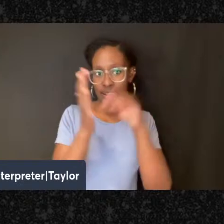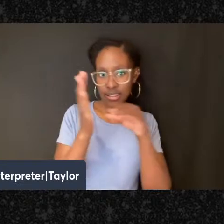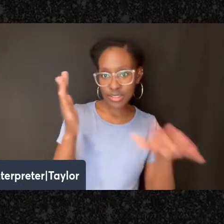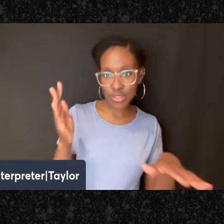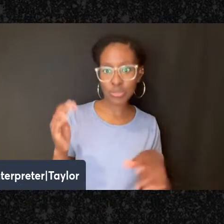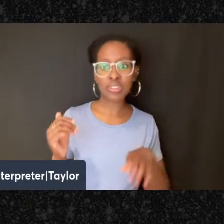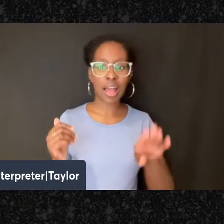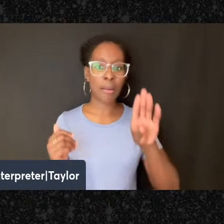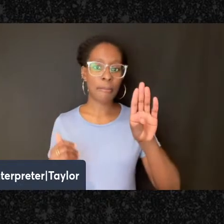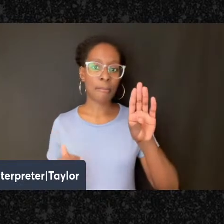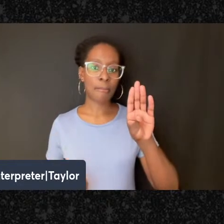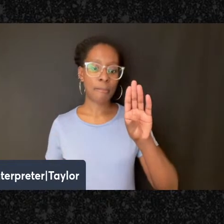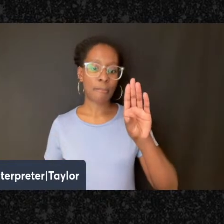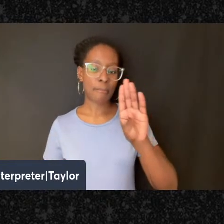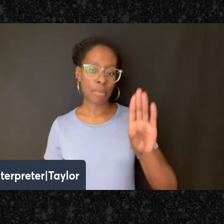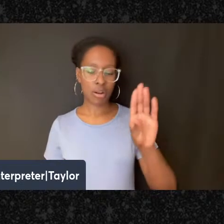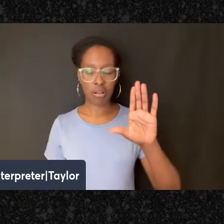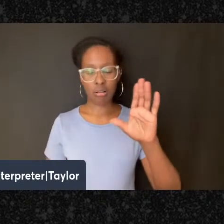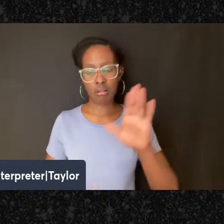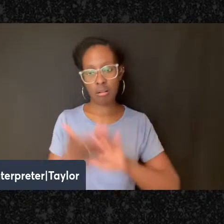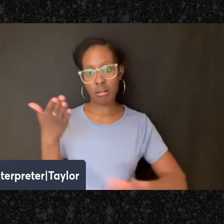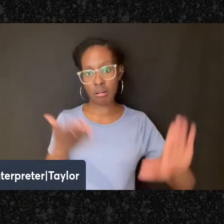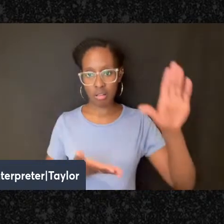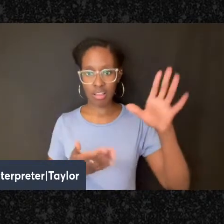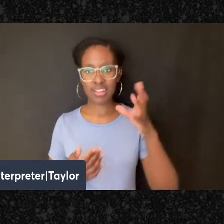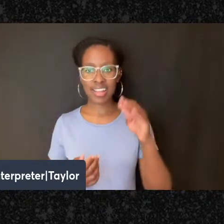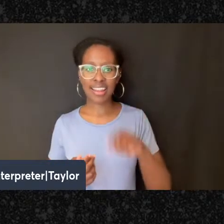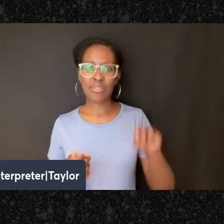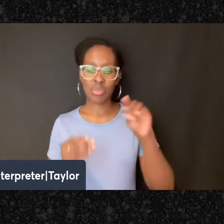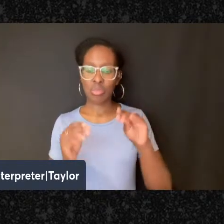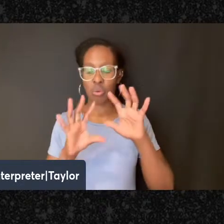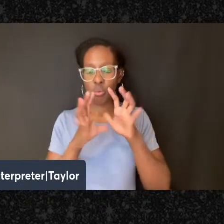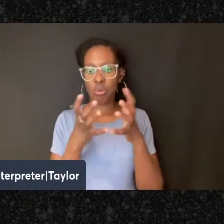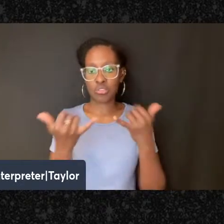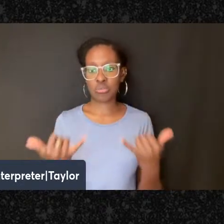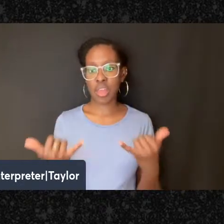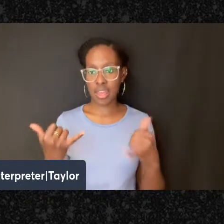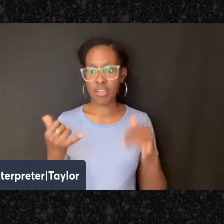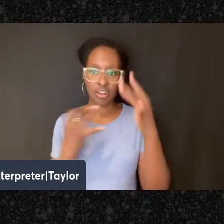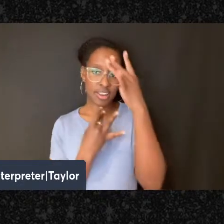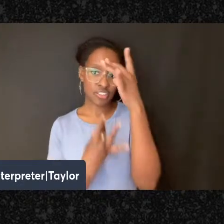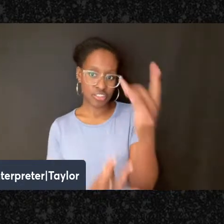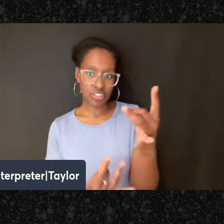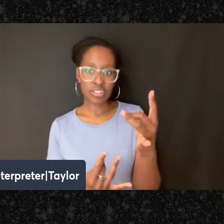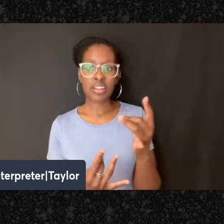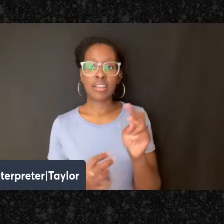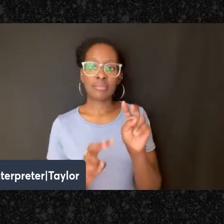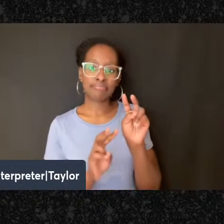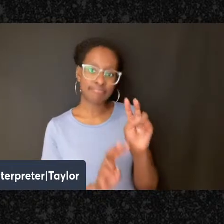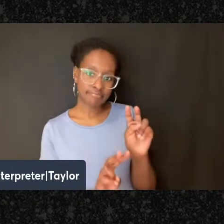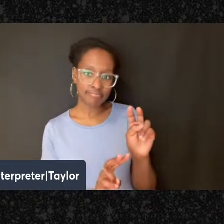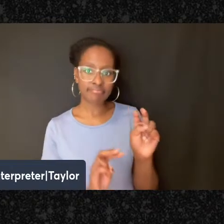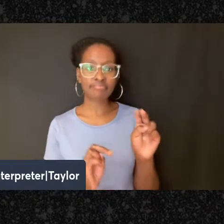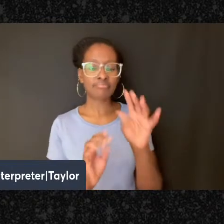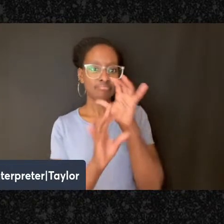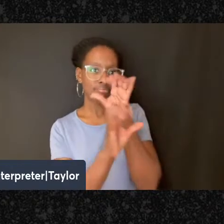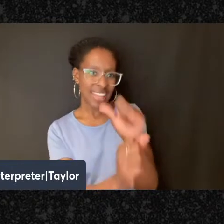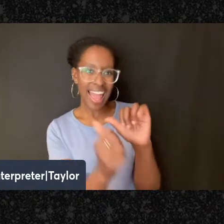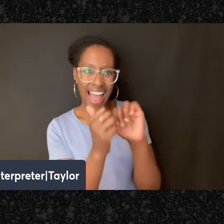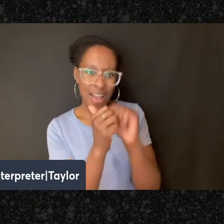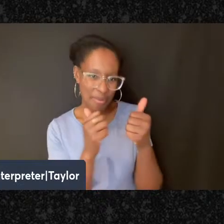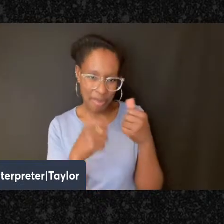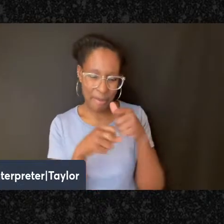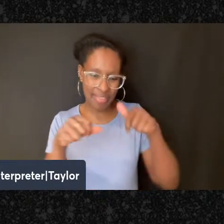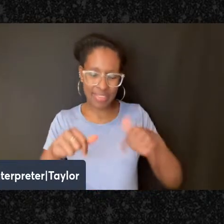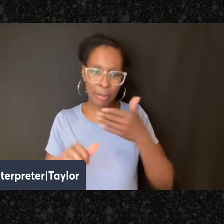Barnard College and in the world today are interested in what genealogies they can draw on to make a better world.